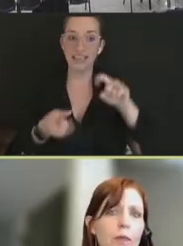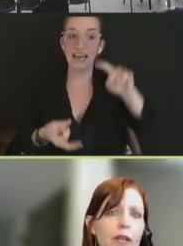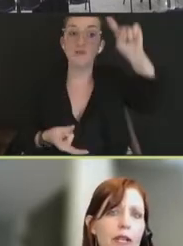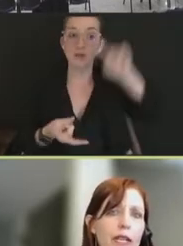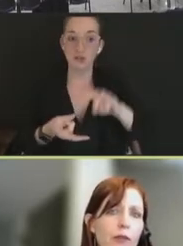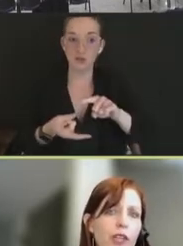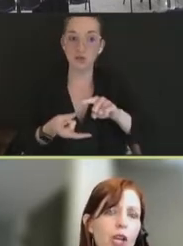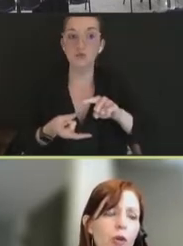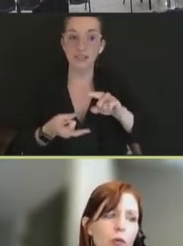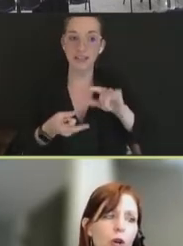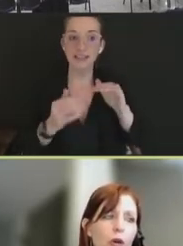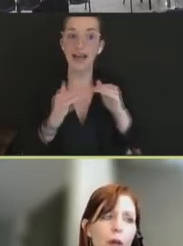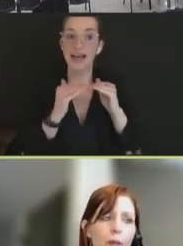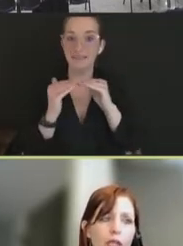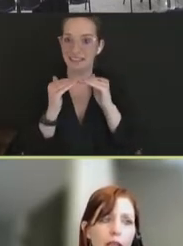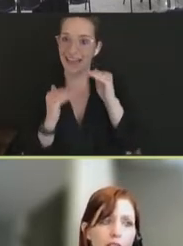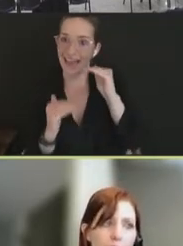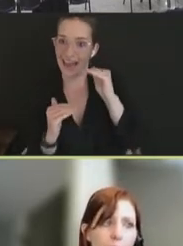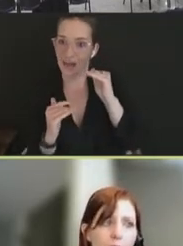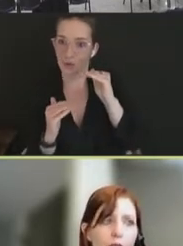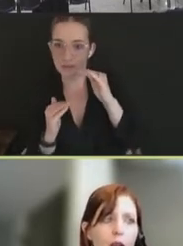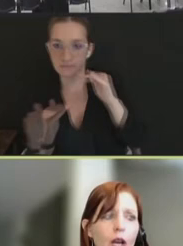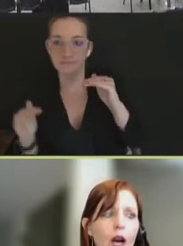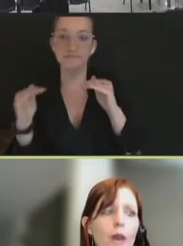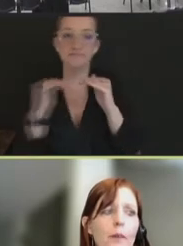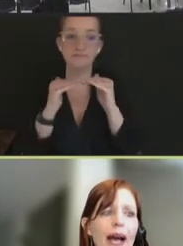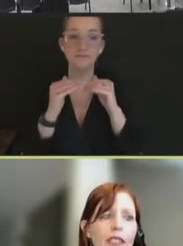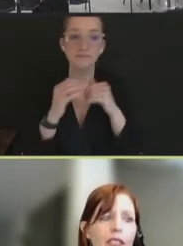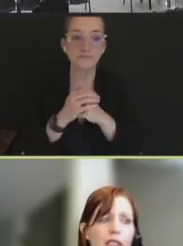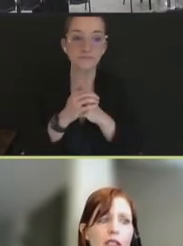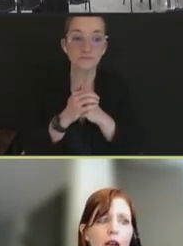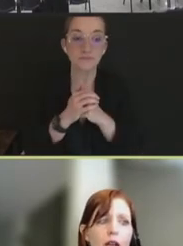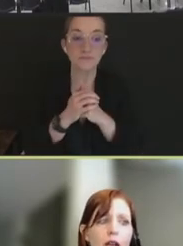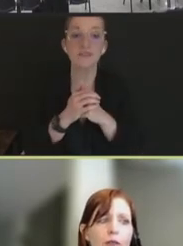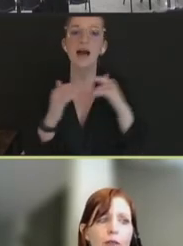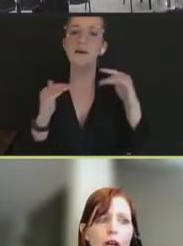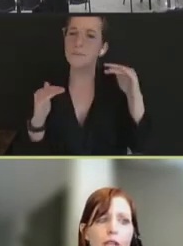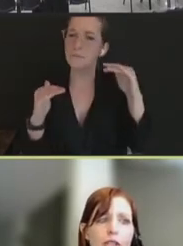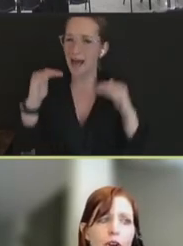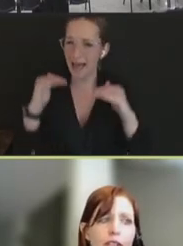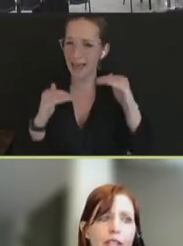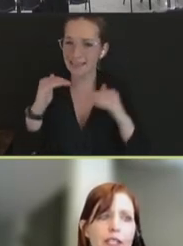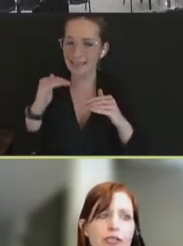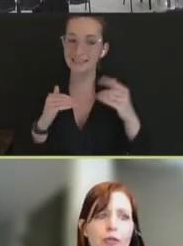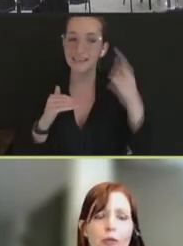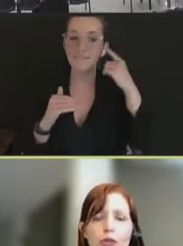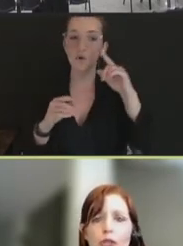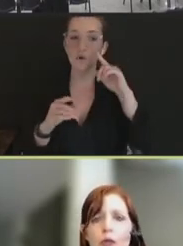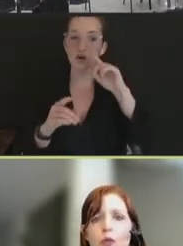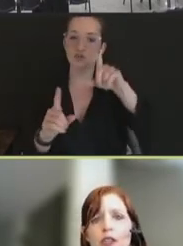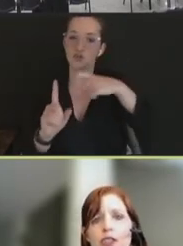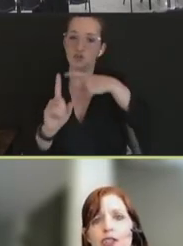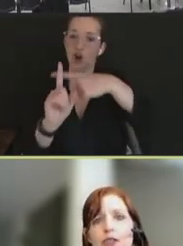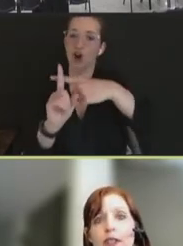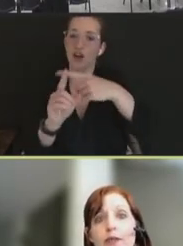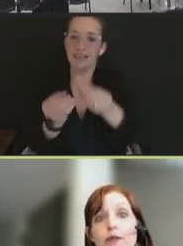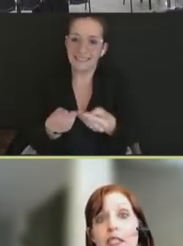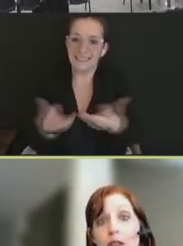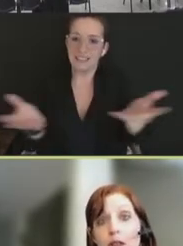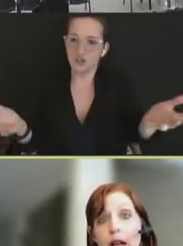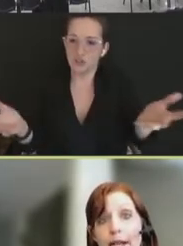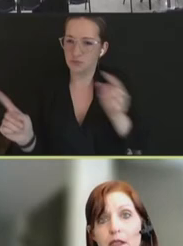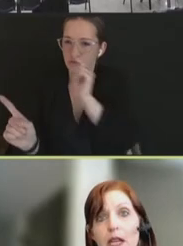and morbidity for the overall population. A balance of targeted distribution while ensuring